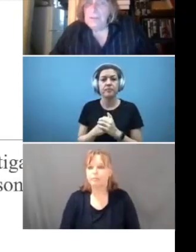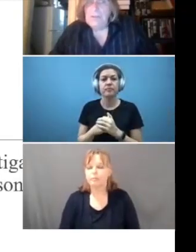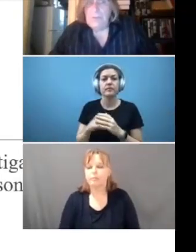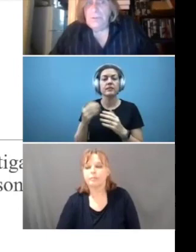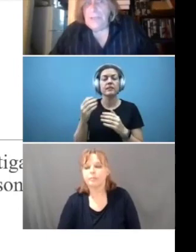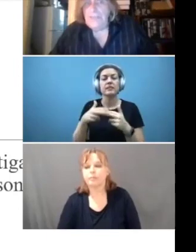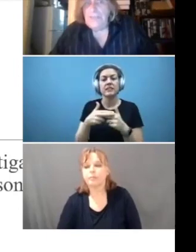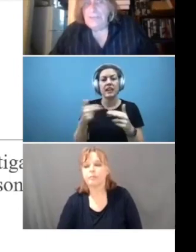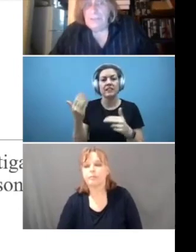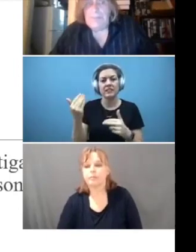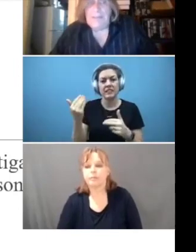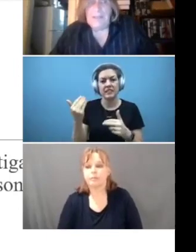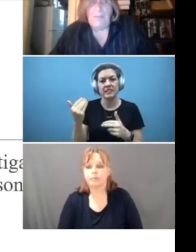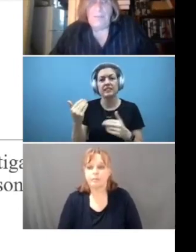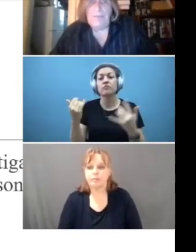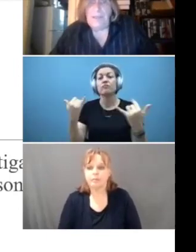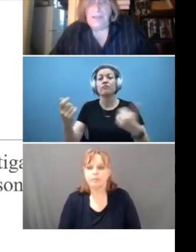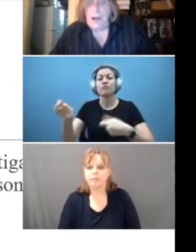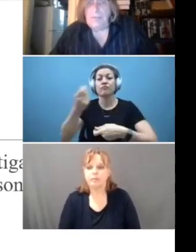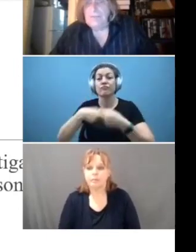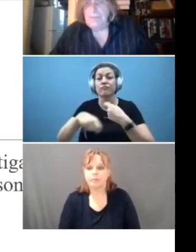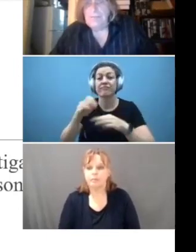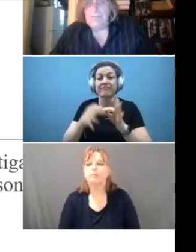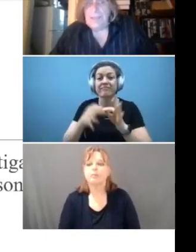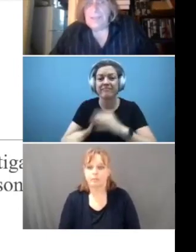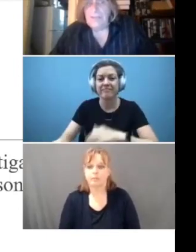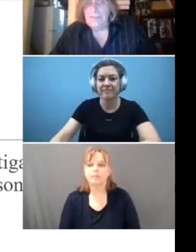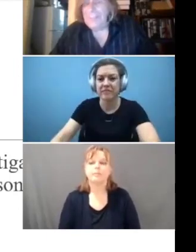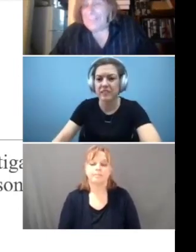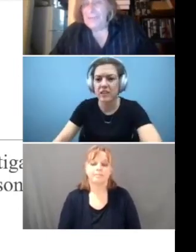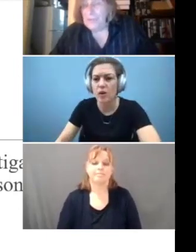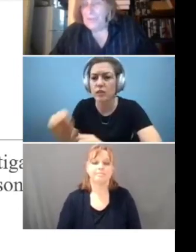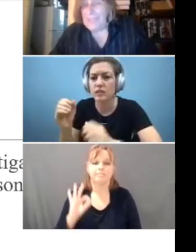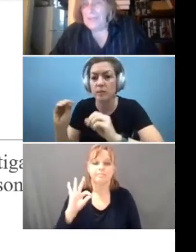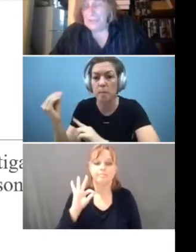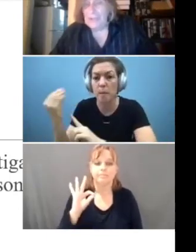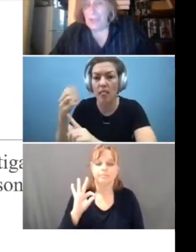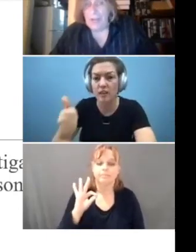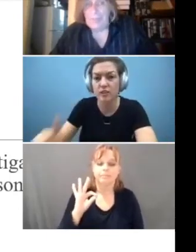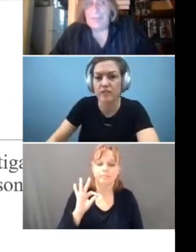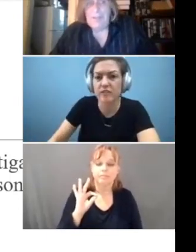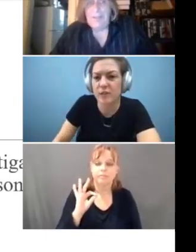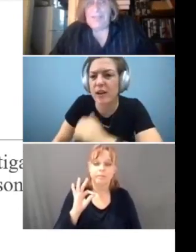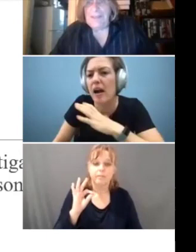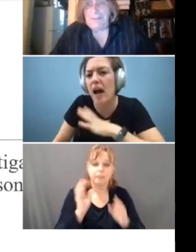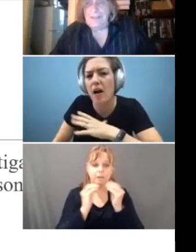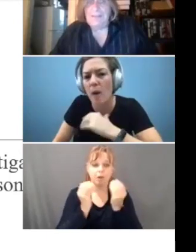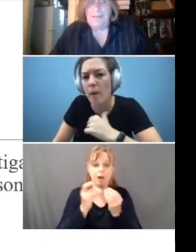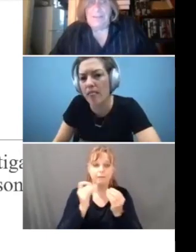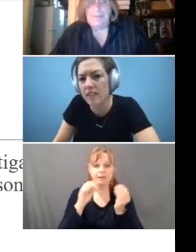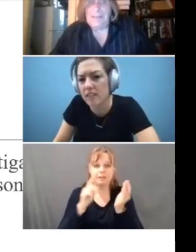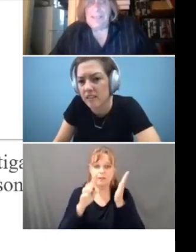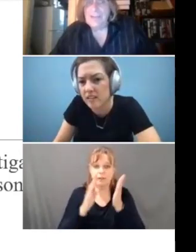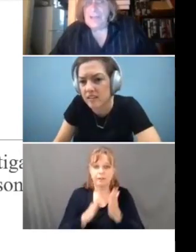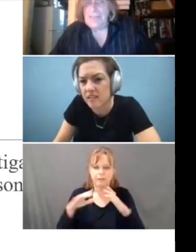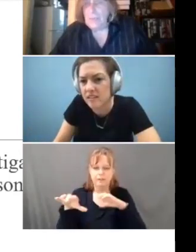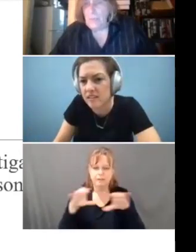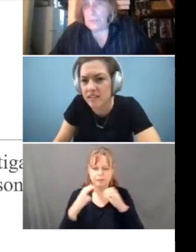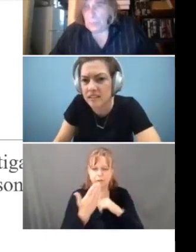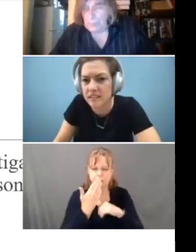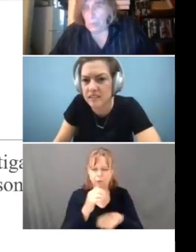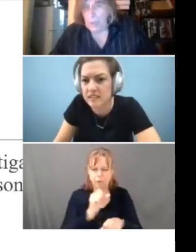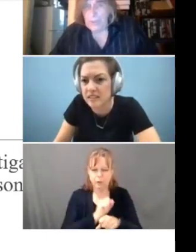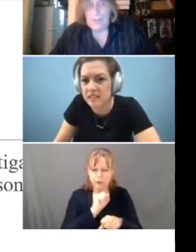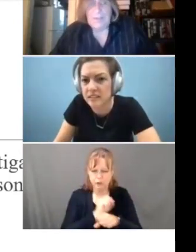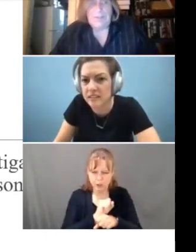who, generally speaking, with the Office of Investigations, they do a good job. They conduct an investigation and they